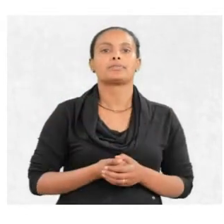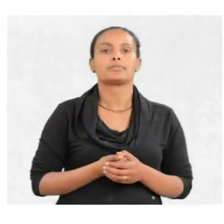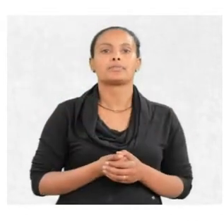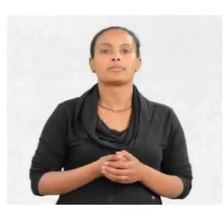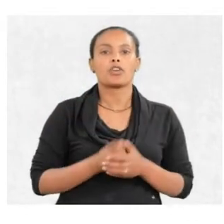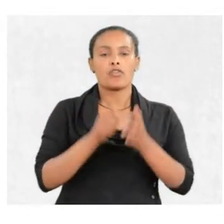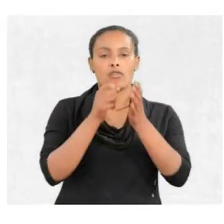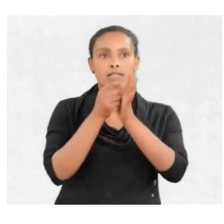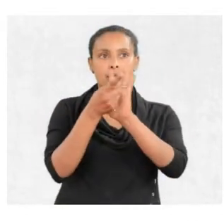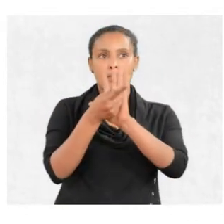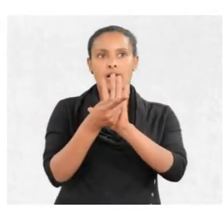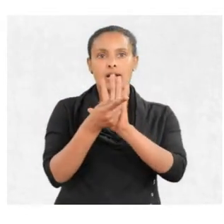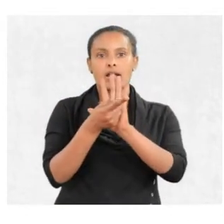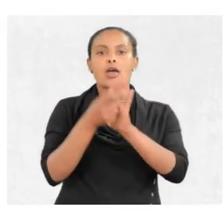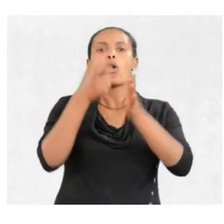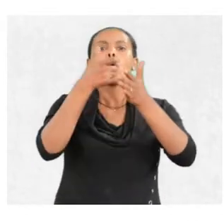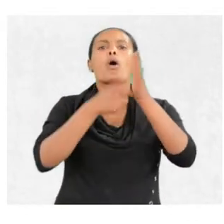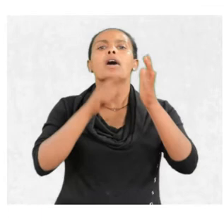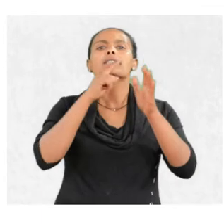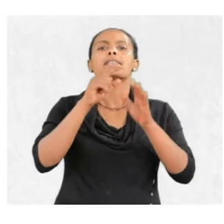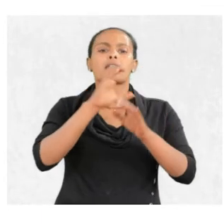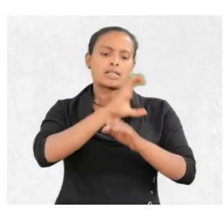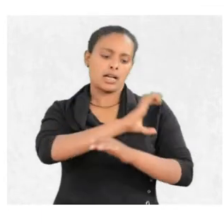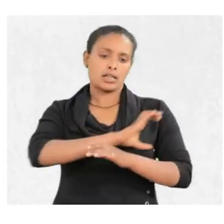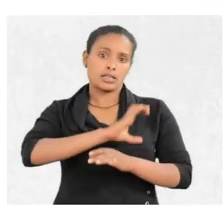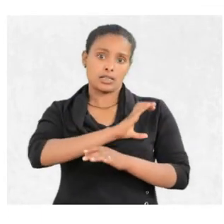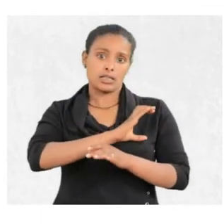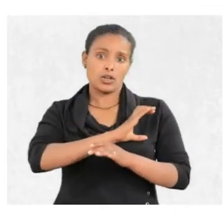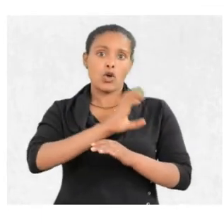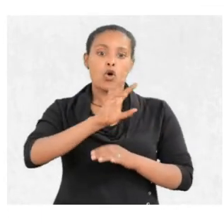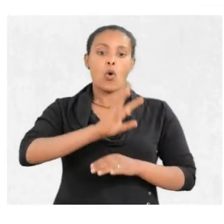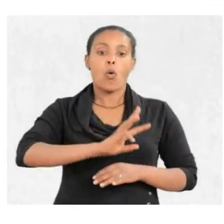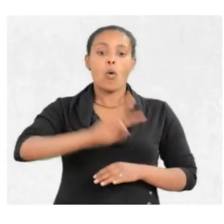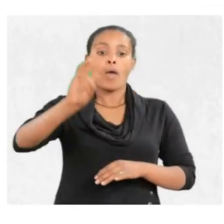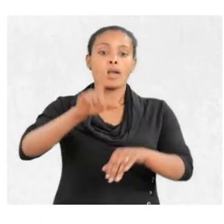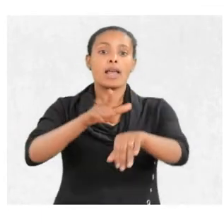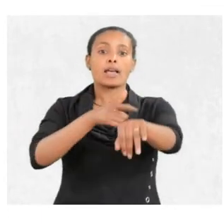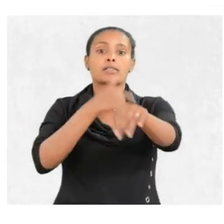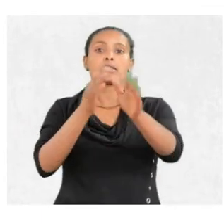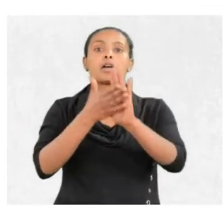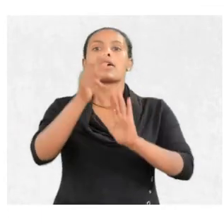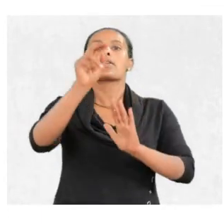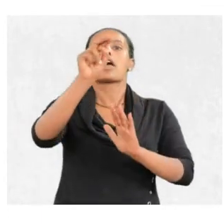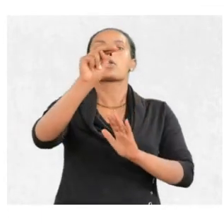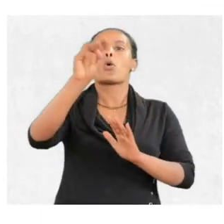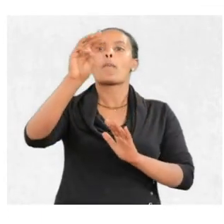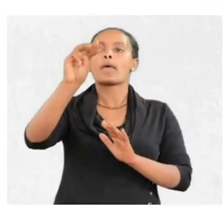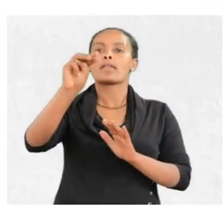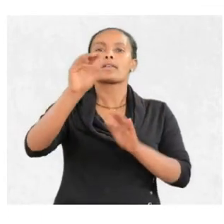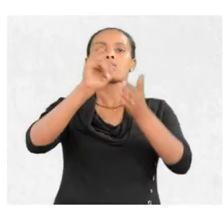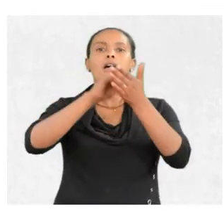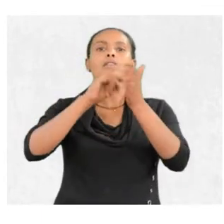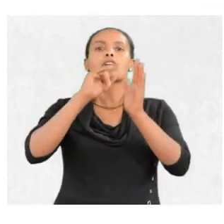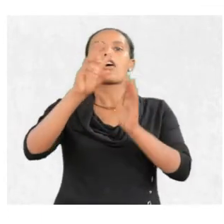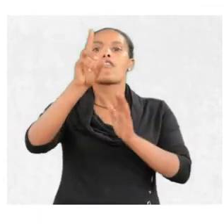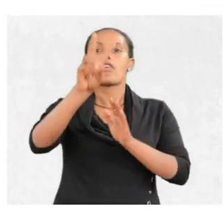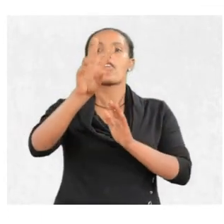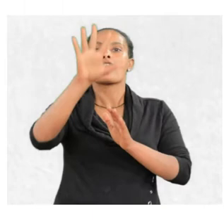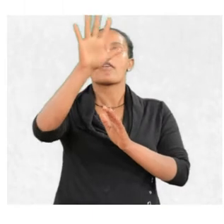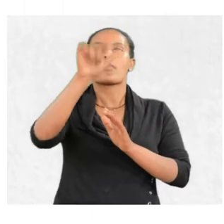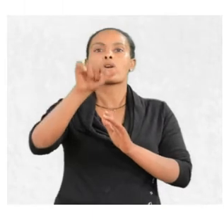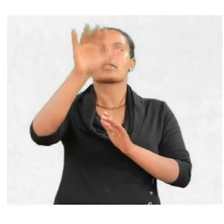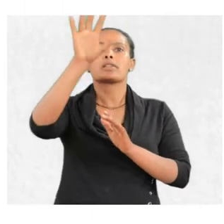For example, what is the characteristic wavelength of an electron in nanometer that has a velocity of 5